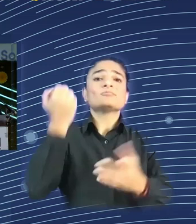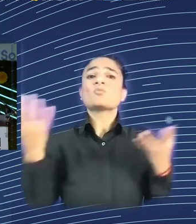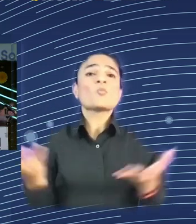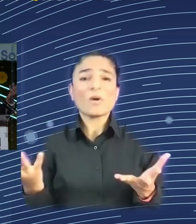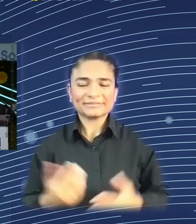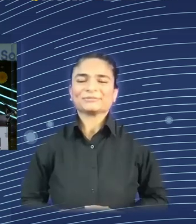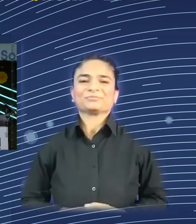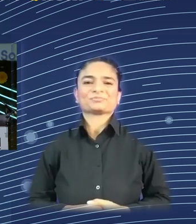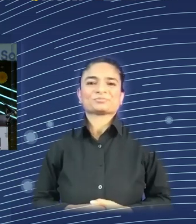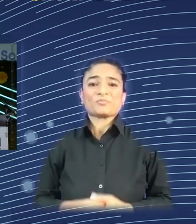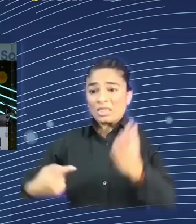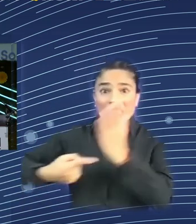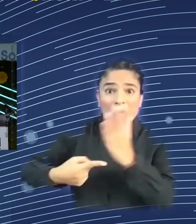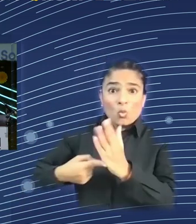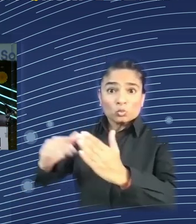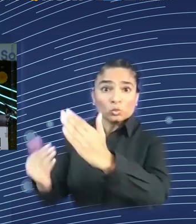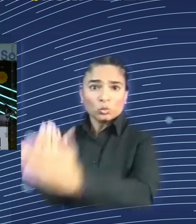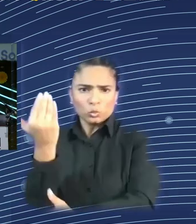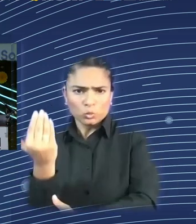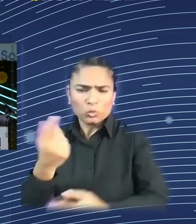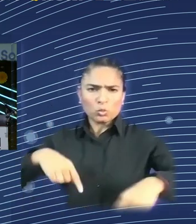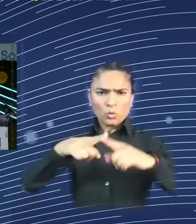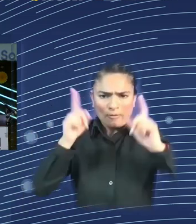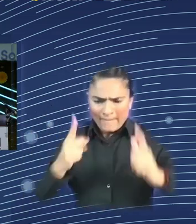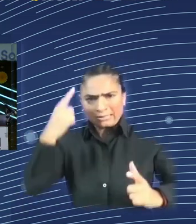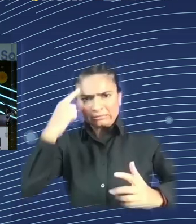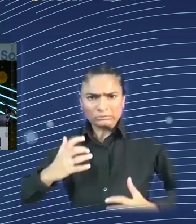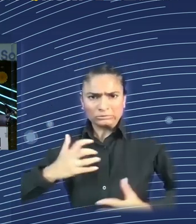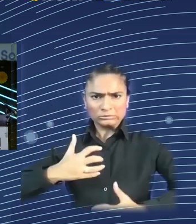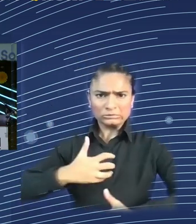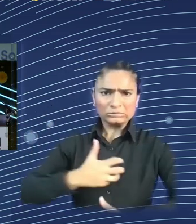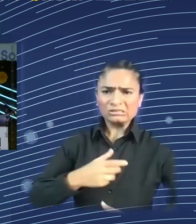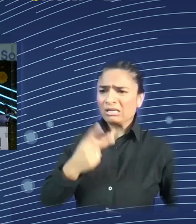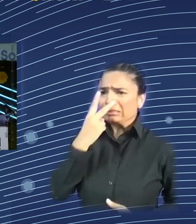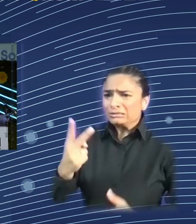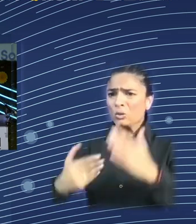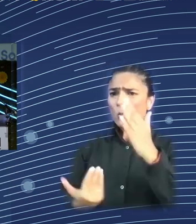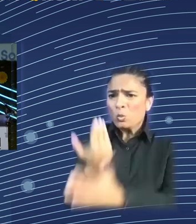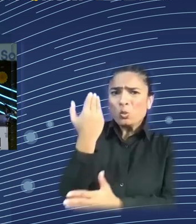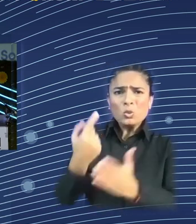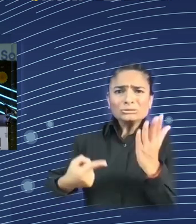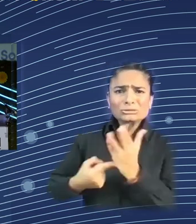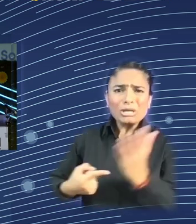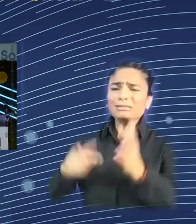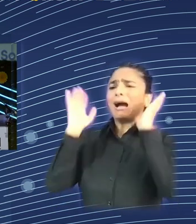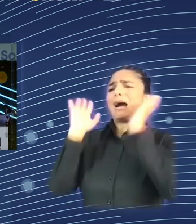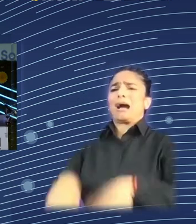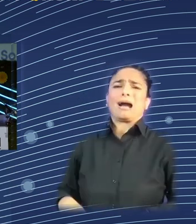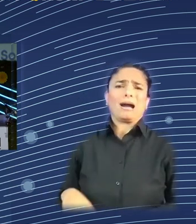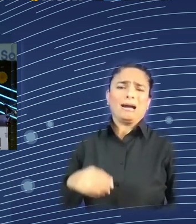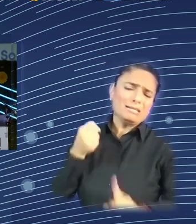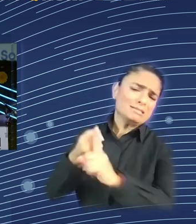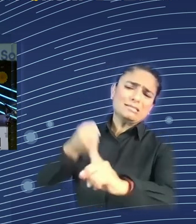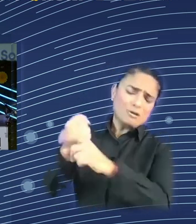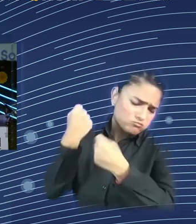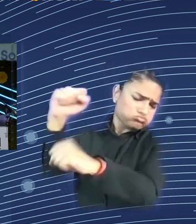Now, electricity was the second industrial revolution. I believe electricity was bigger than steam and it was the biggest industrial revolution